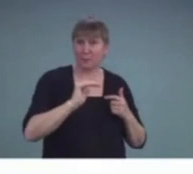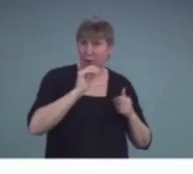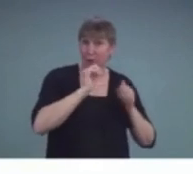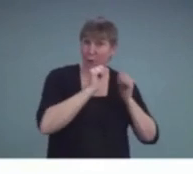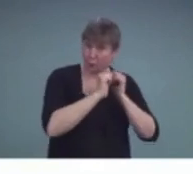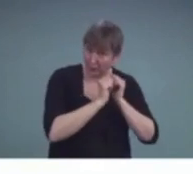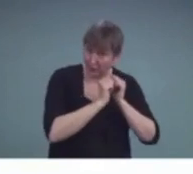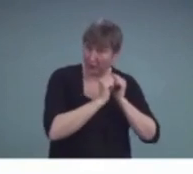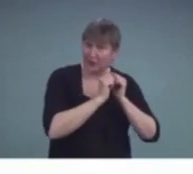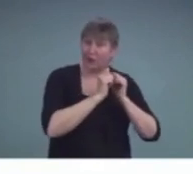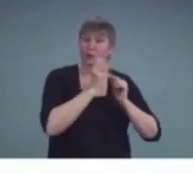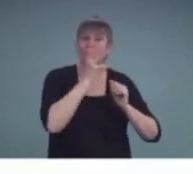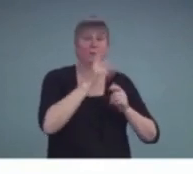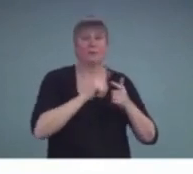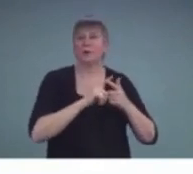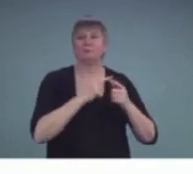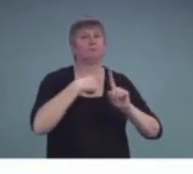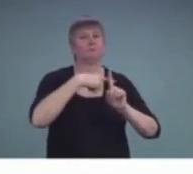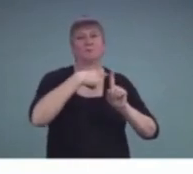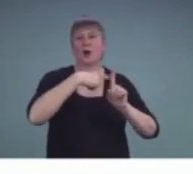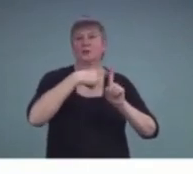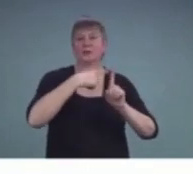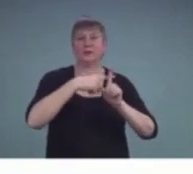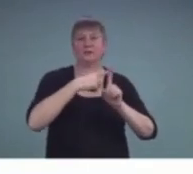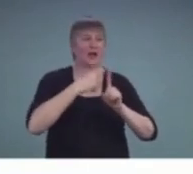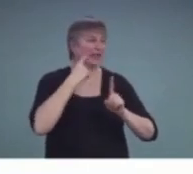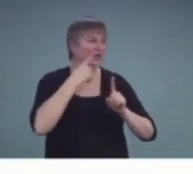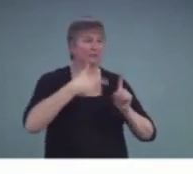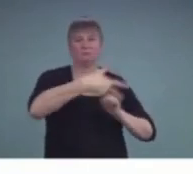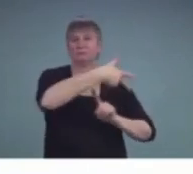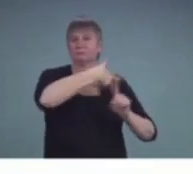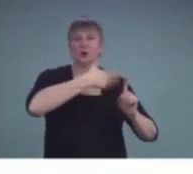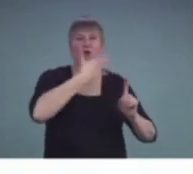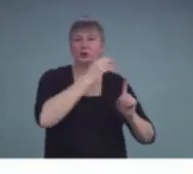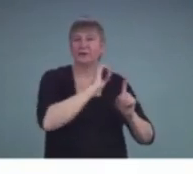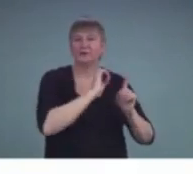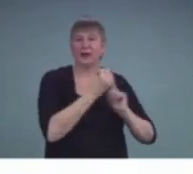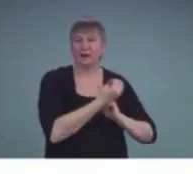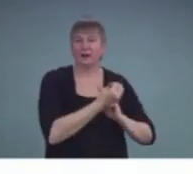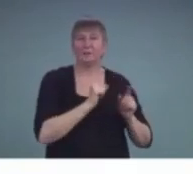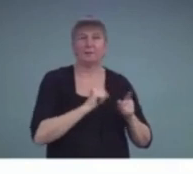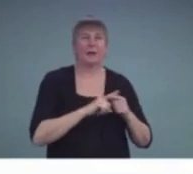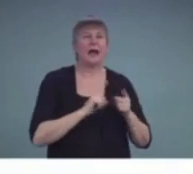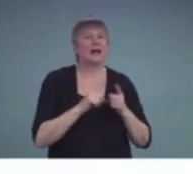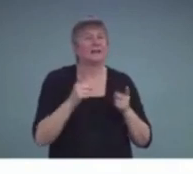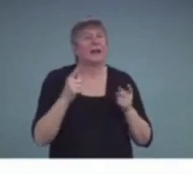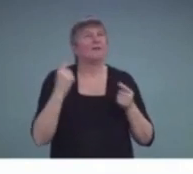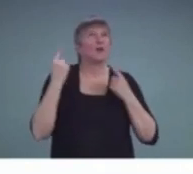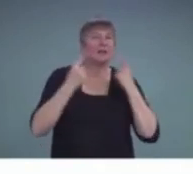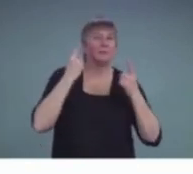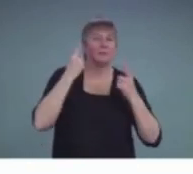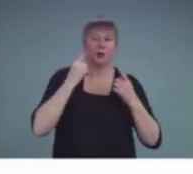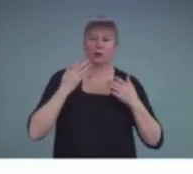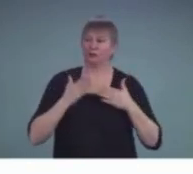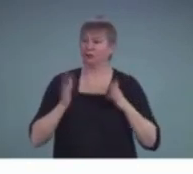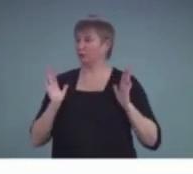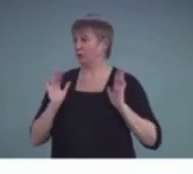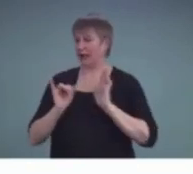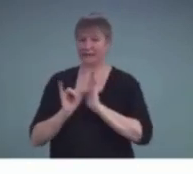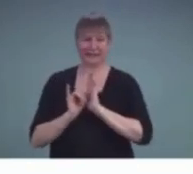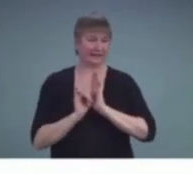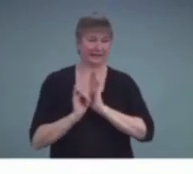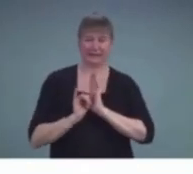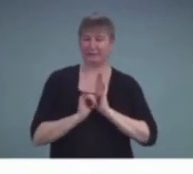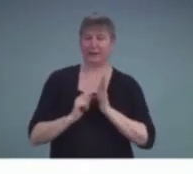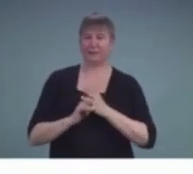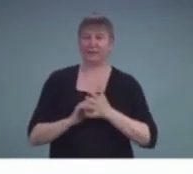warm and loving. So I think he's in a good environment, but, you know, you just wonder about his general identity. And then you add